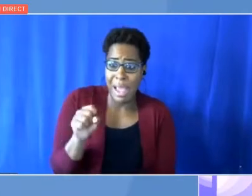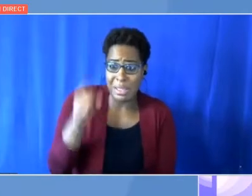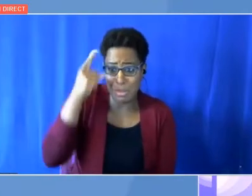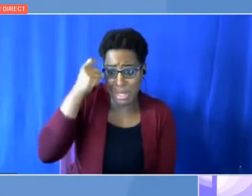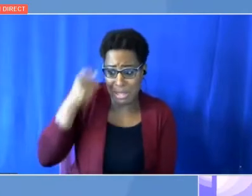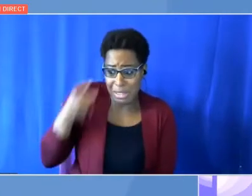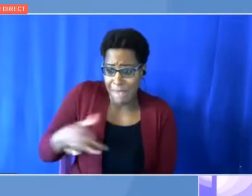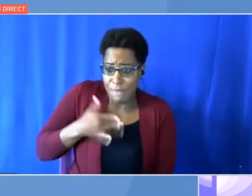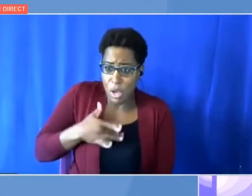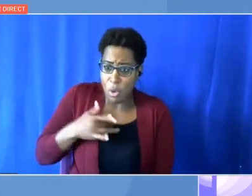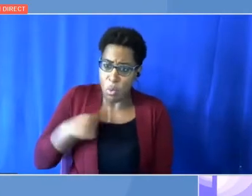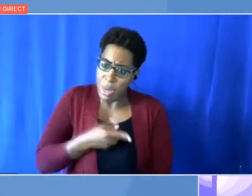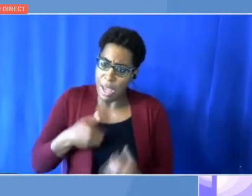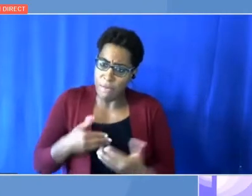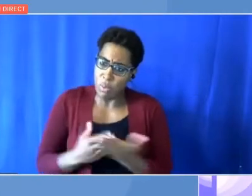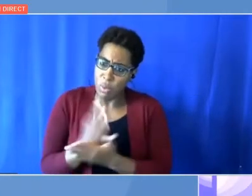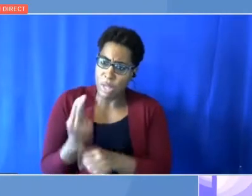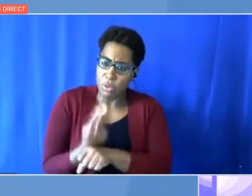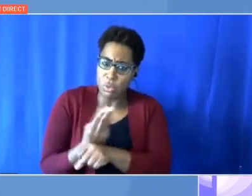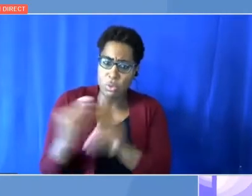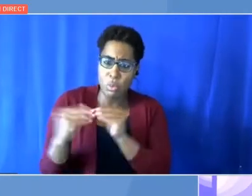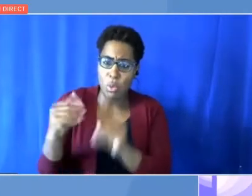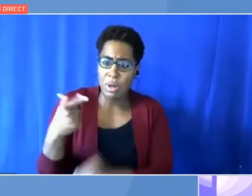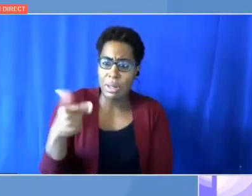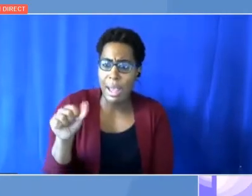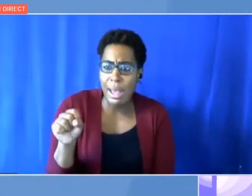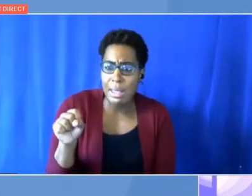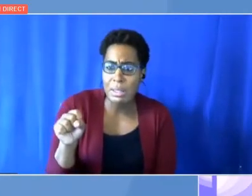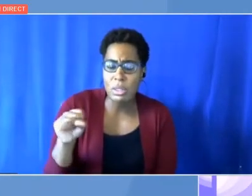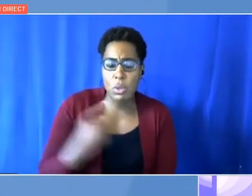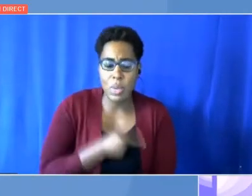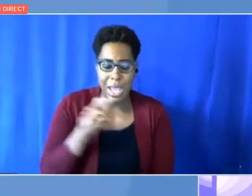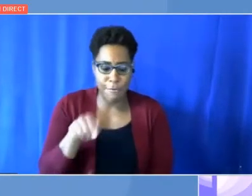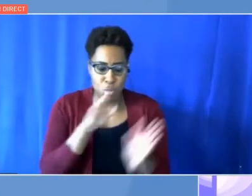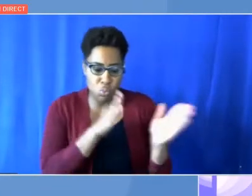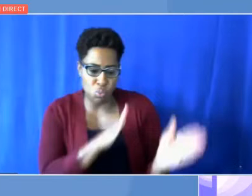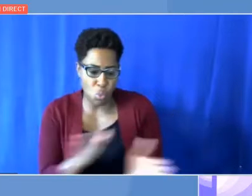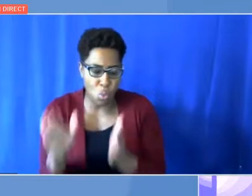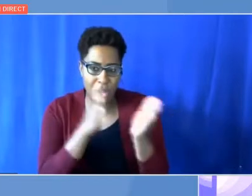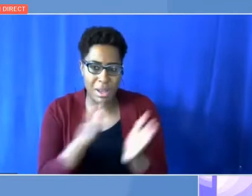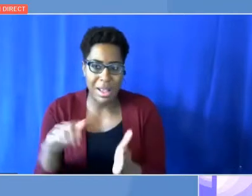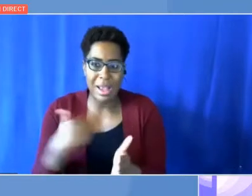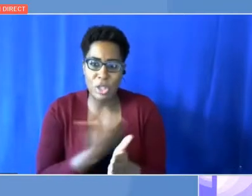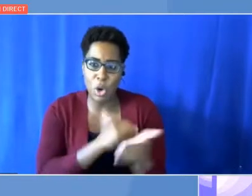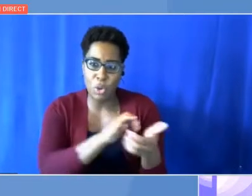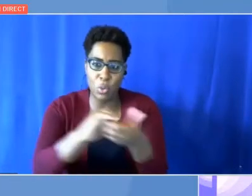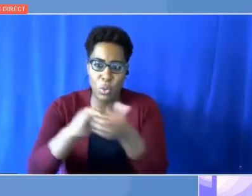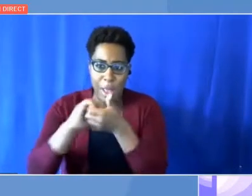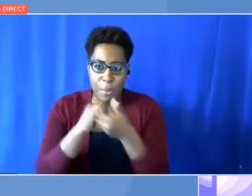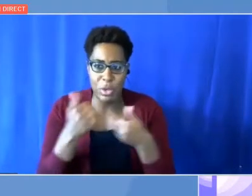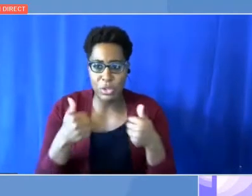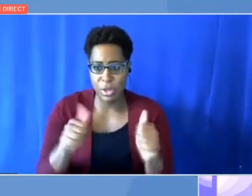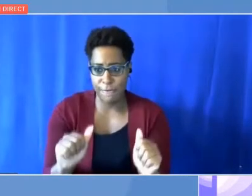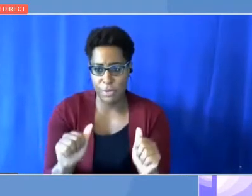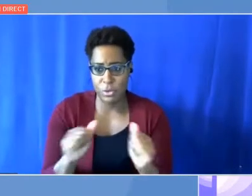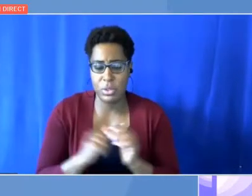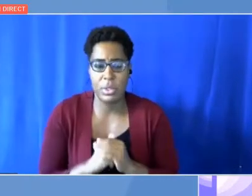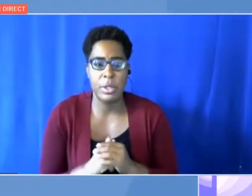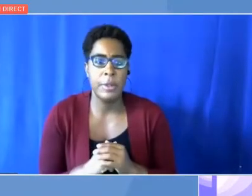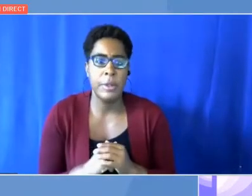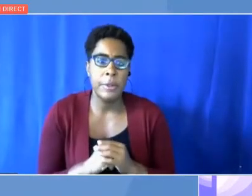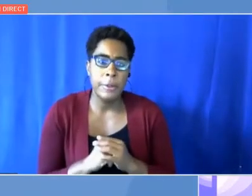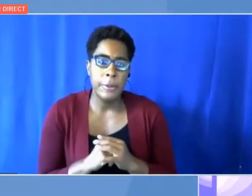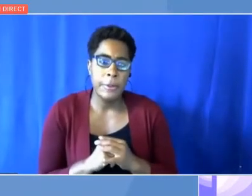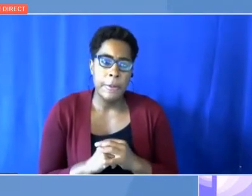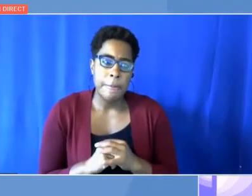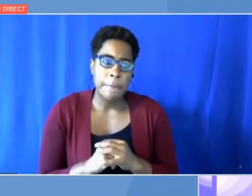we have to organise our cooperation efforts in this way. So, my last message